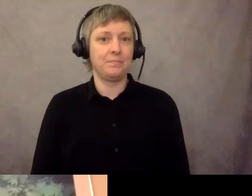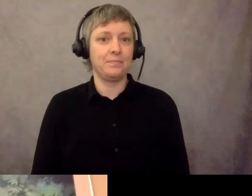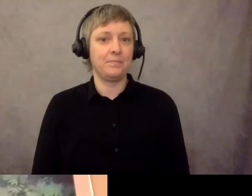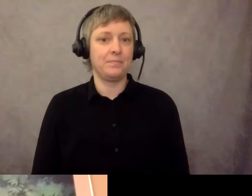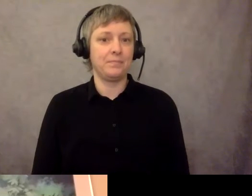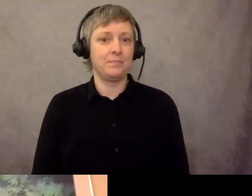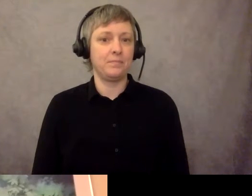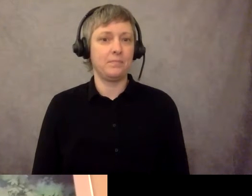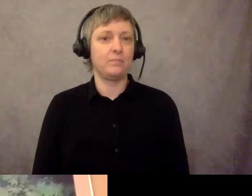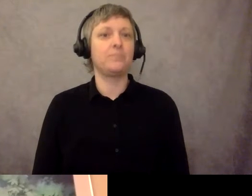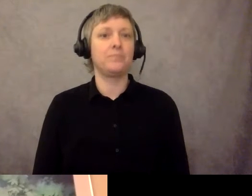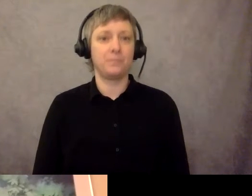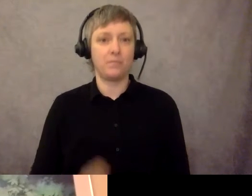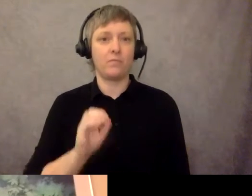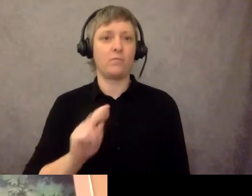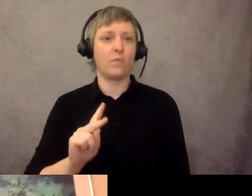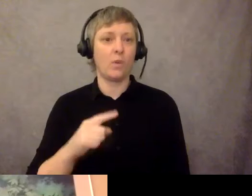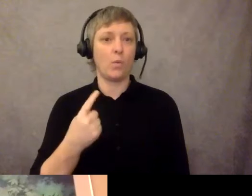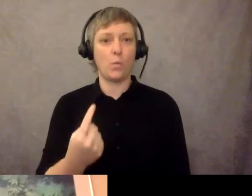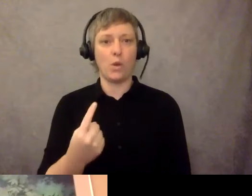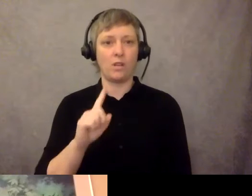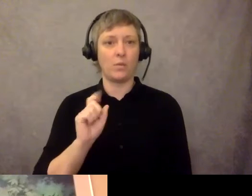Okay, we have one question.